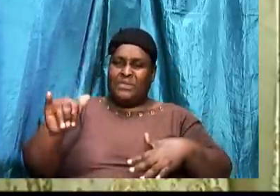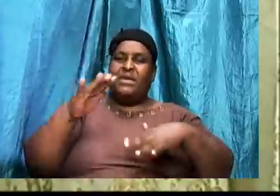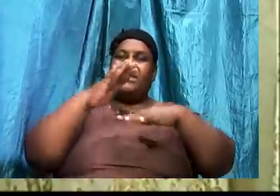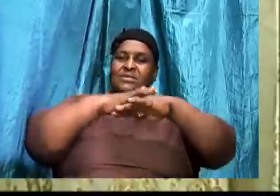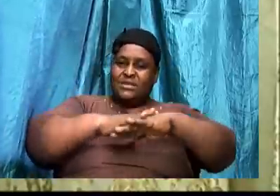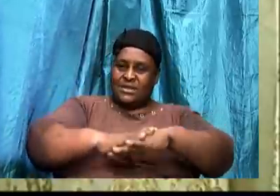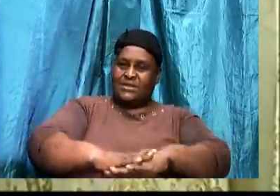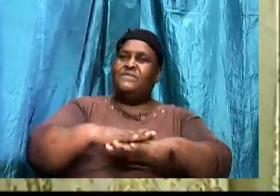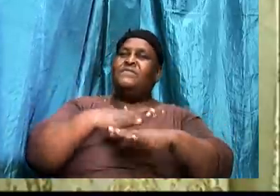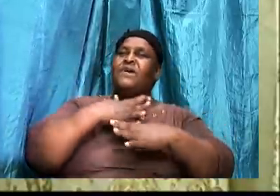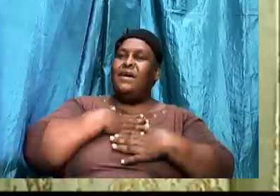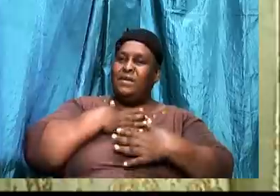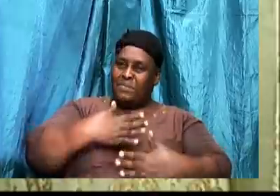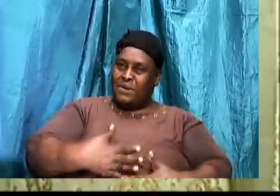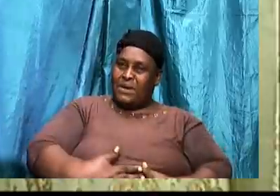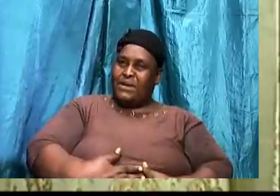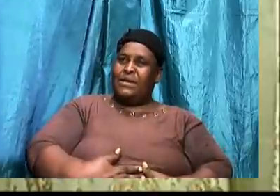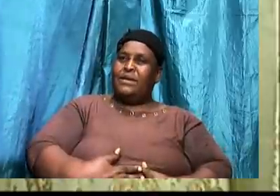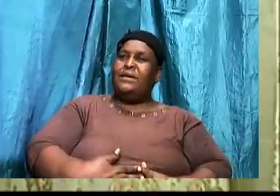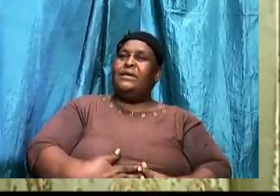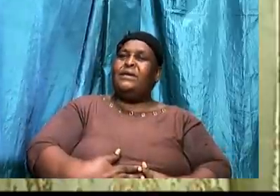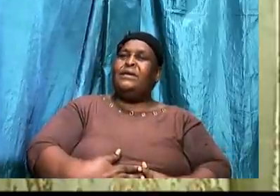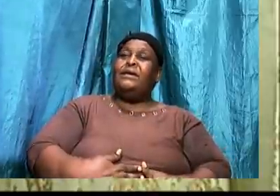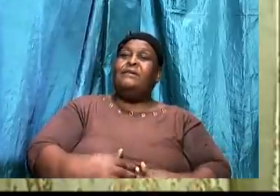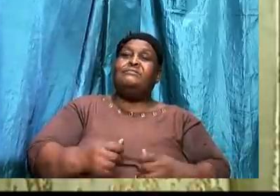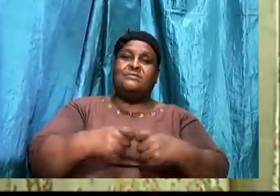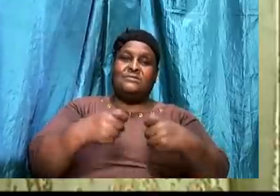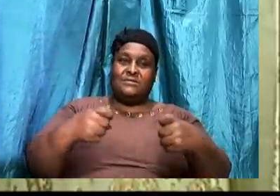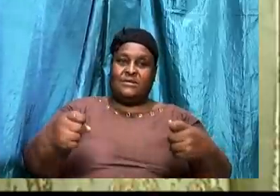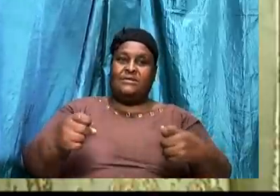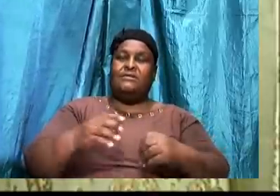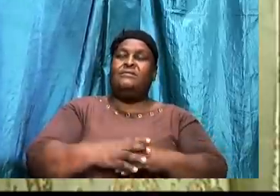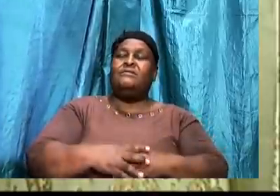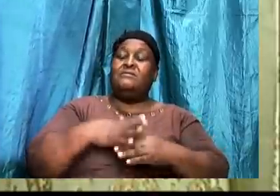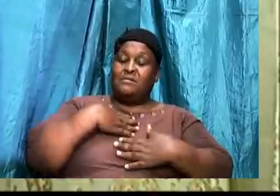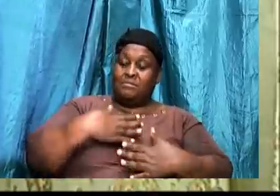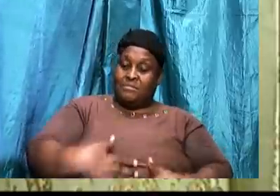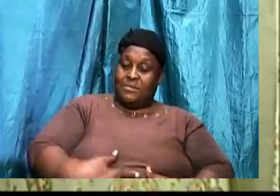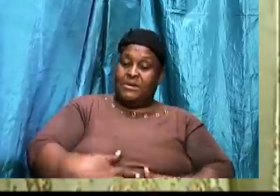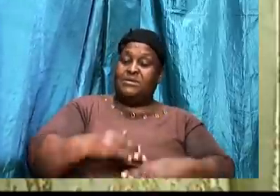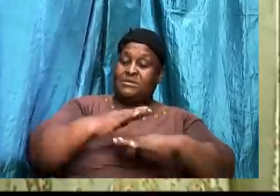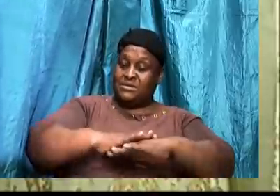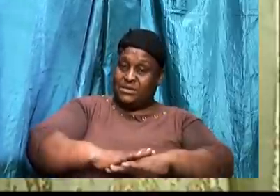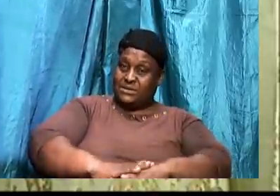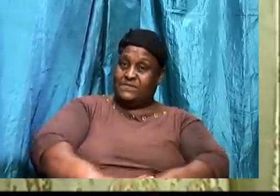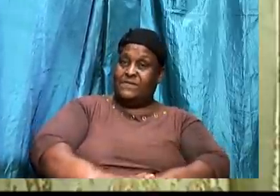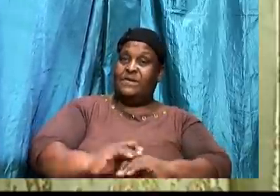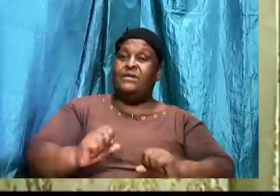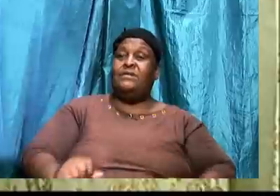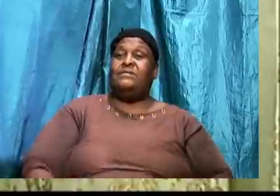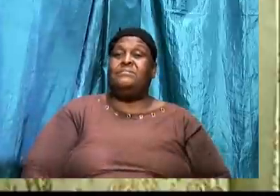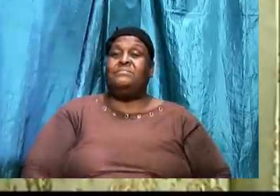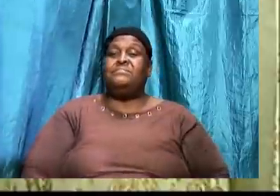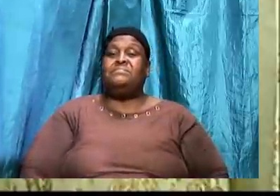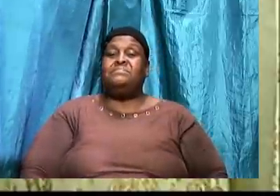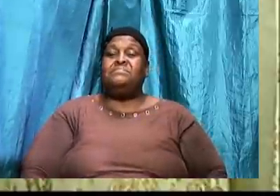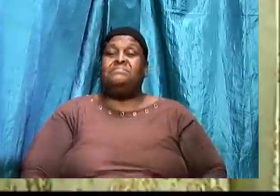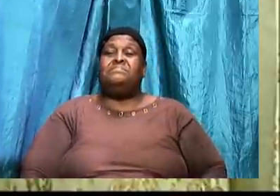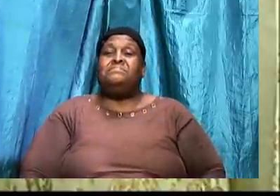For the body to feel good. Sinful pleasure. For the body to feel good. To satisfy. The flesh.